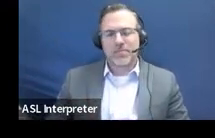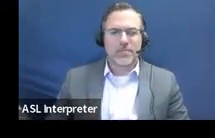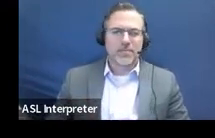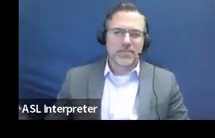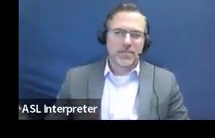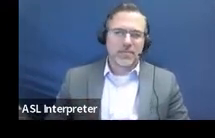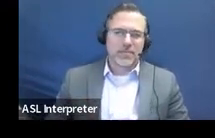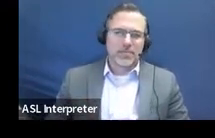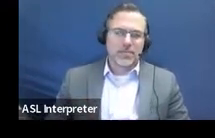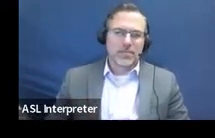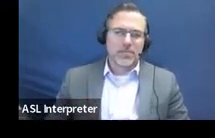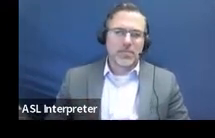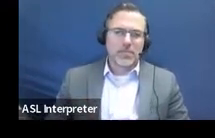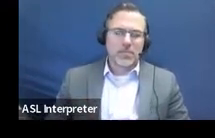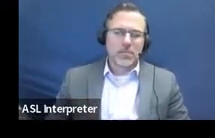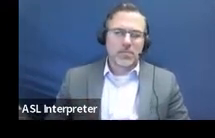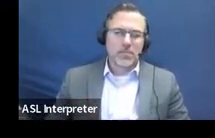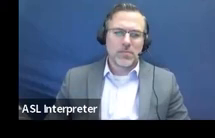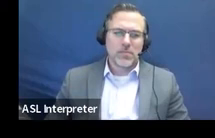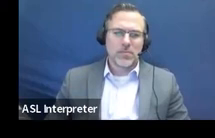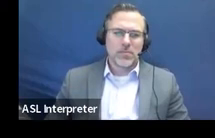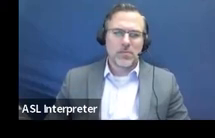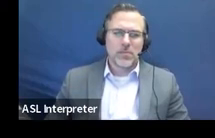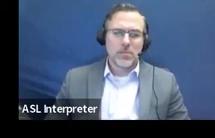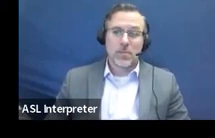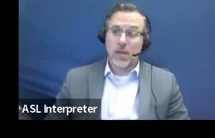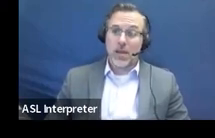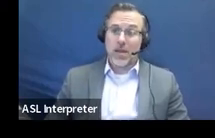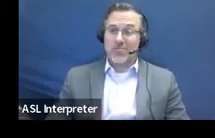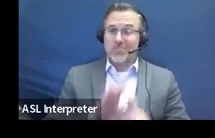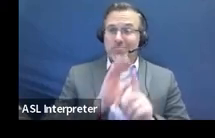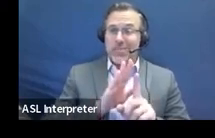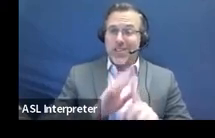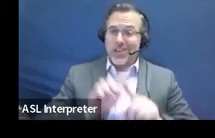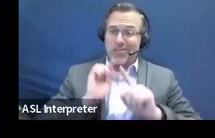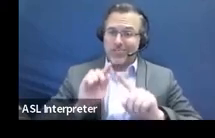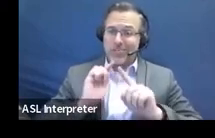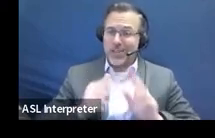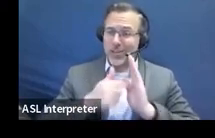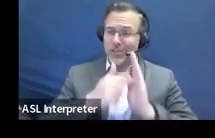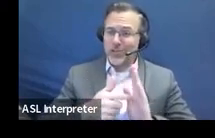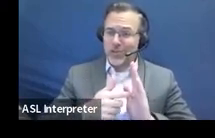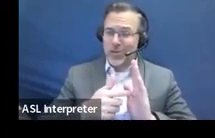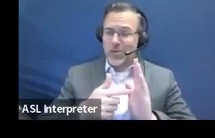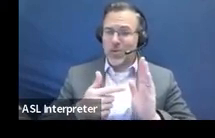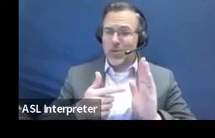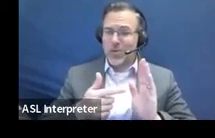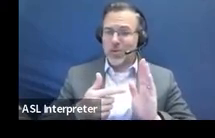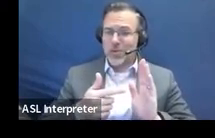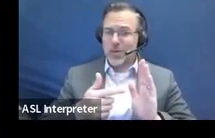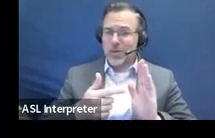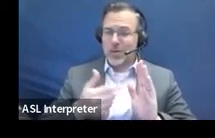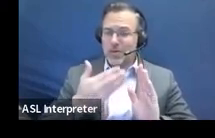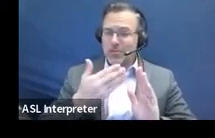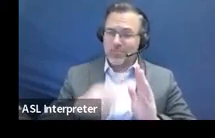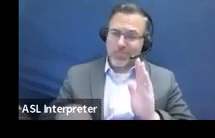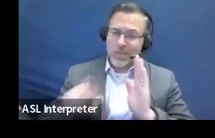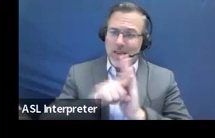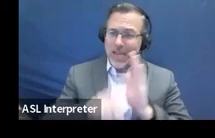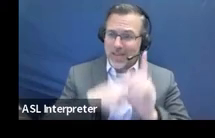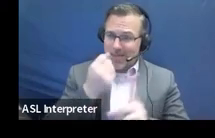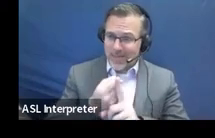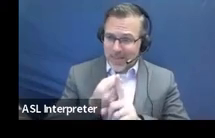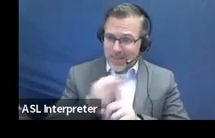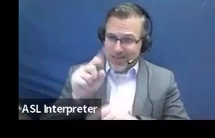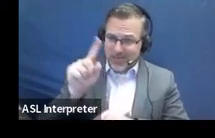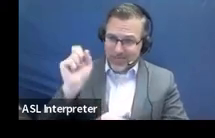And then, do the child's attendance patterns demonstrate adverse effect? So if you're saying yes or no here, then you just